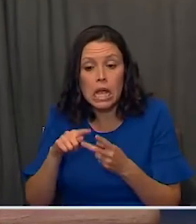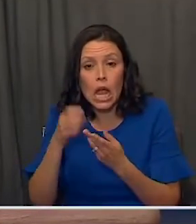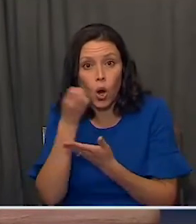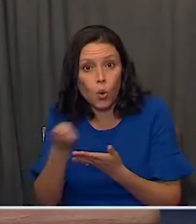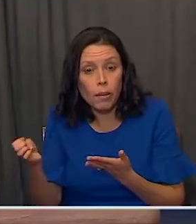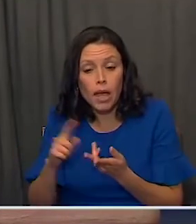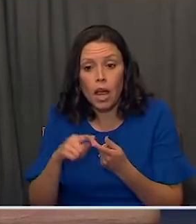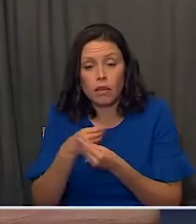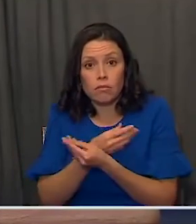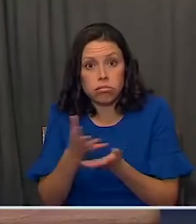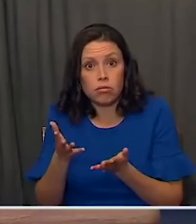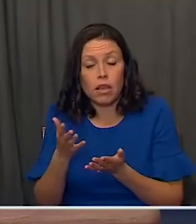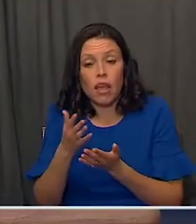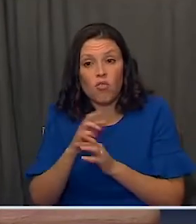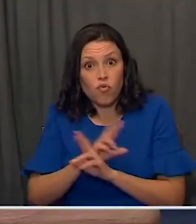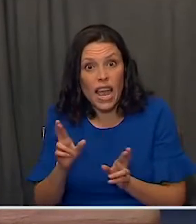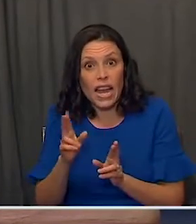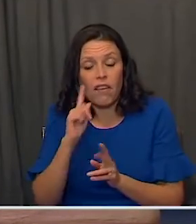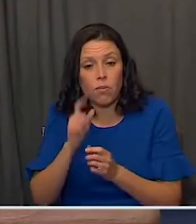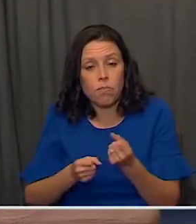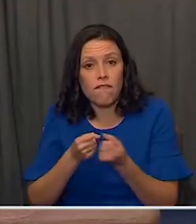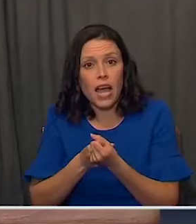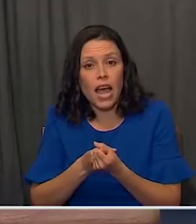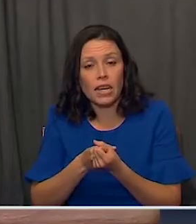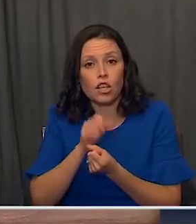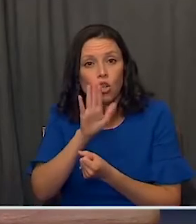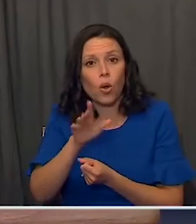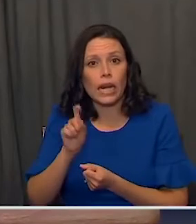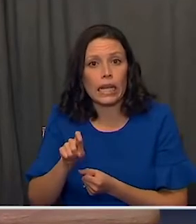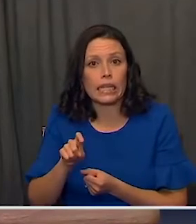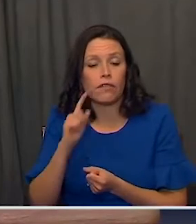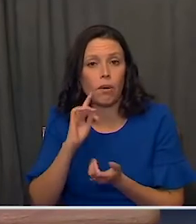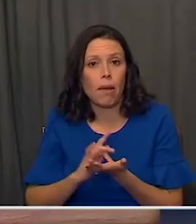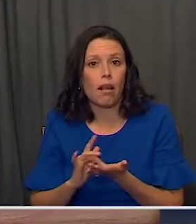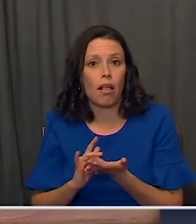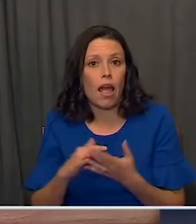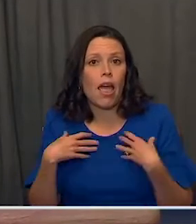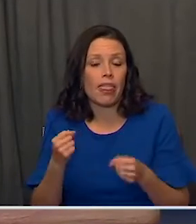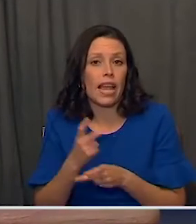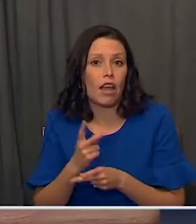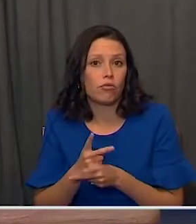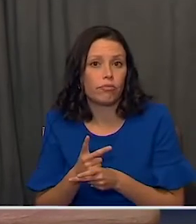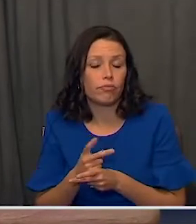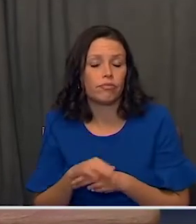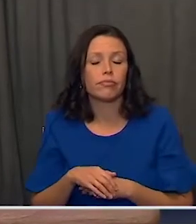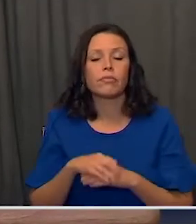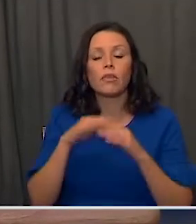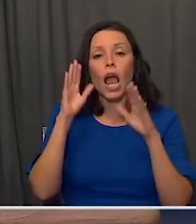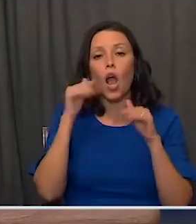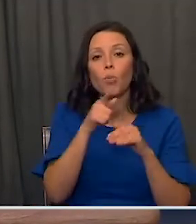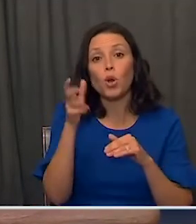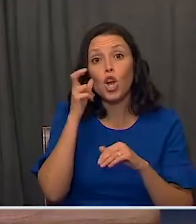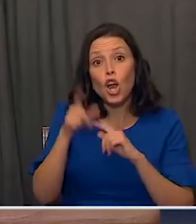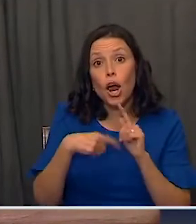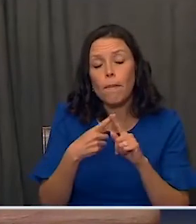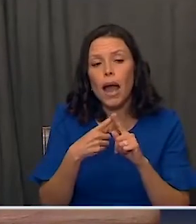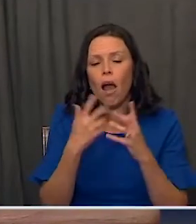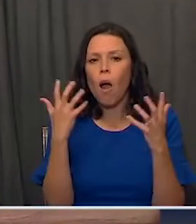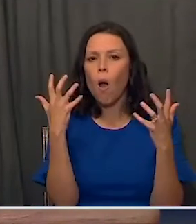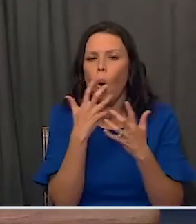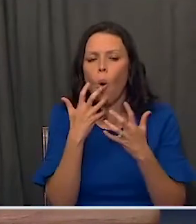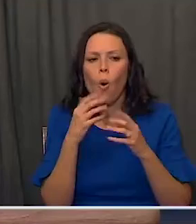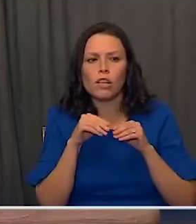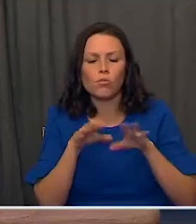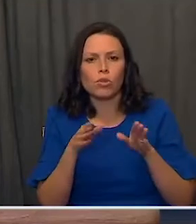supplies to provide the healthcare that your family may need. I hope, as you heard about the extraordinary